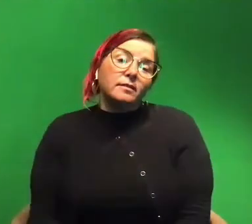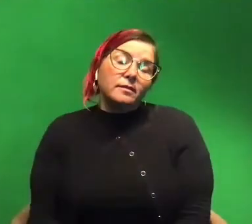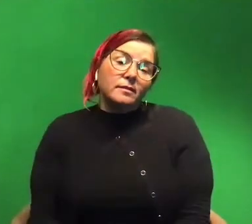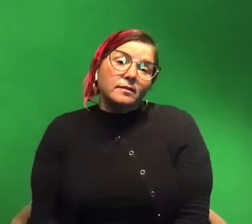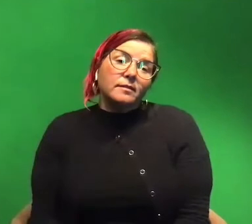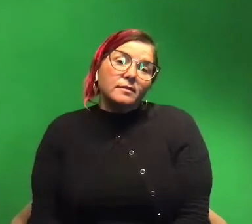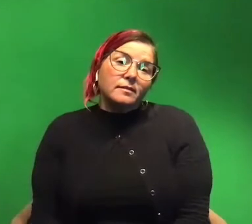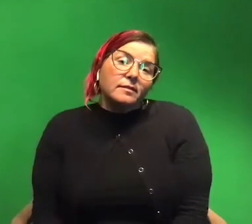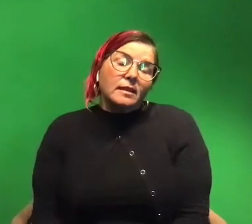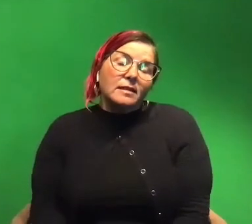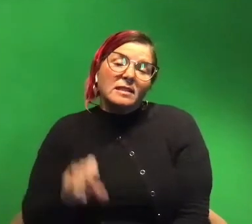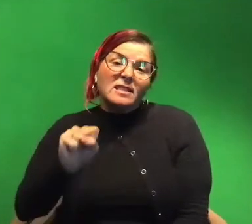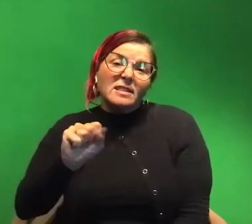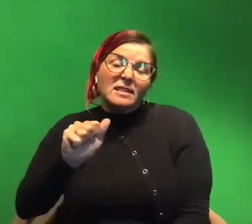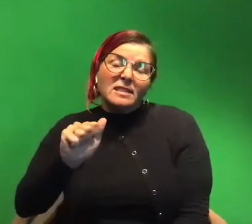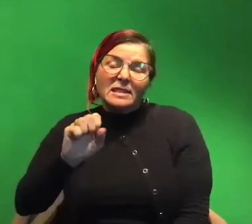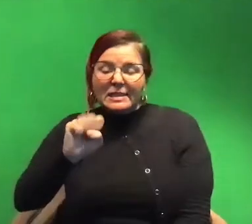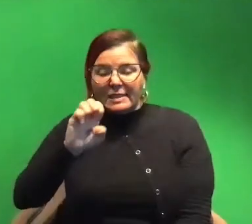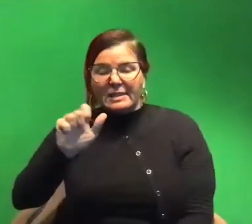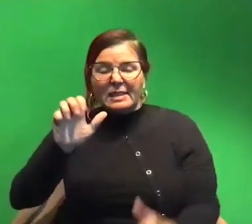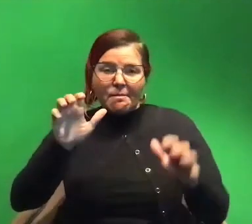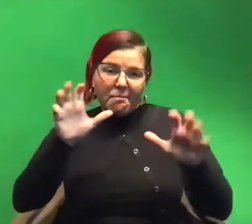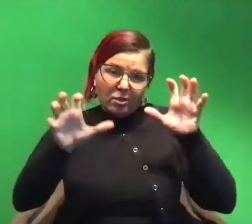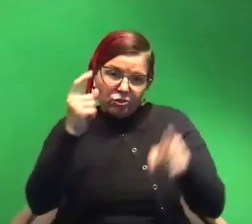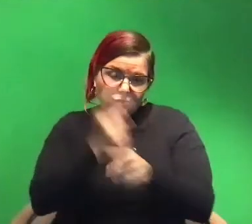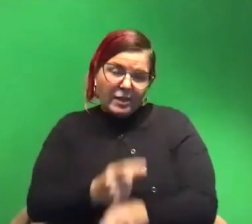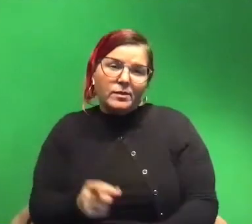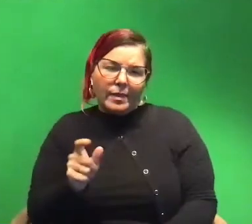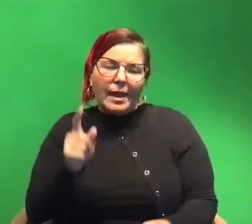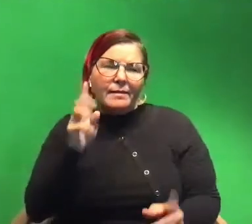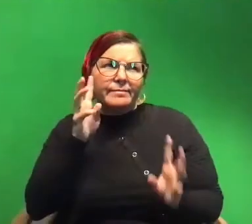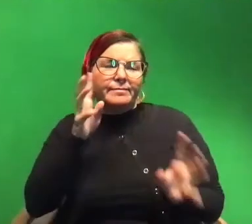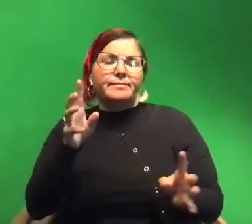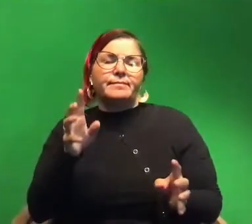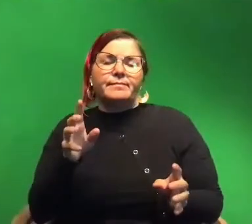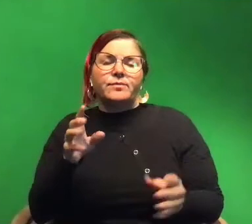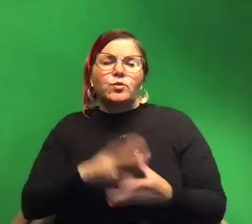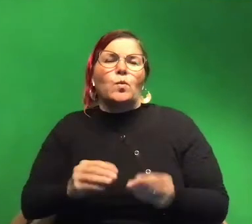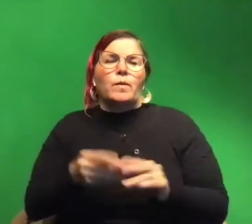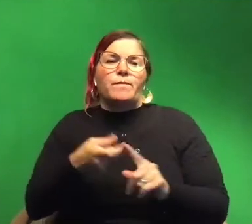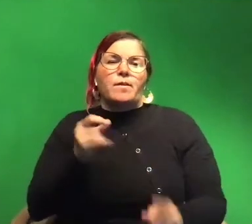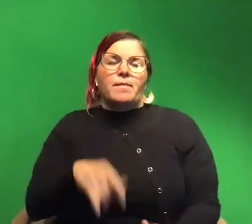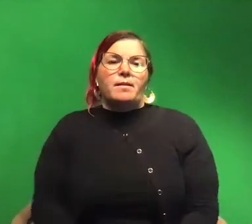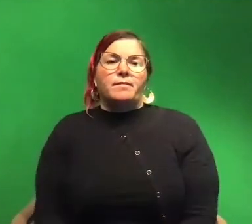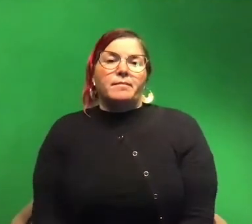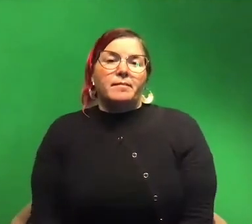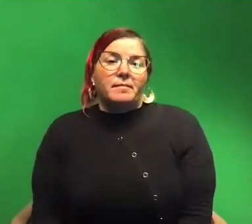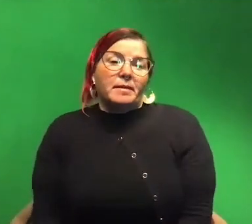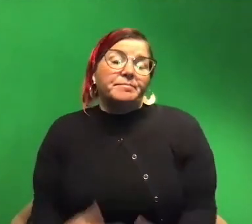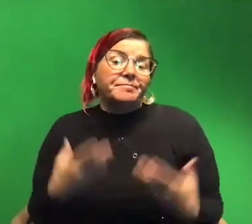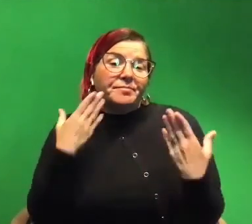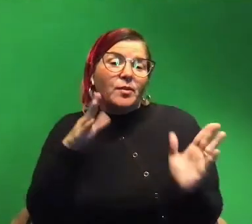that's a sea monster right so that's where we think the kraken myth comes from but you don't know